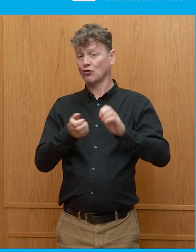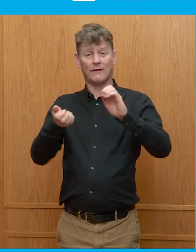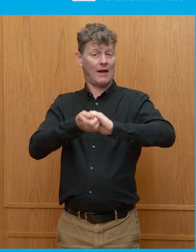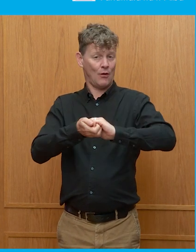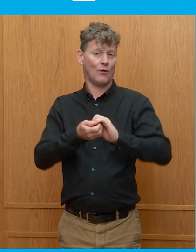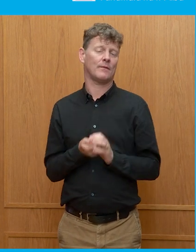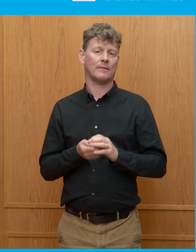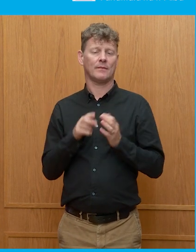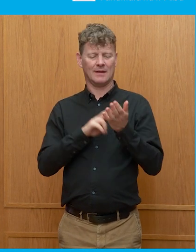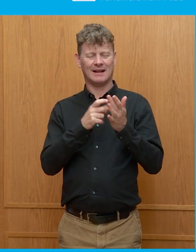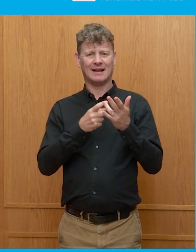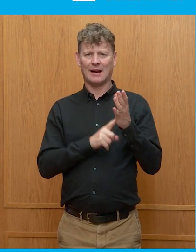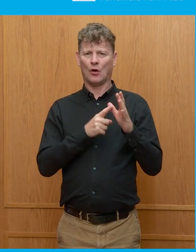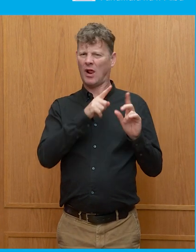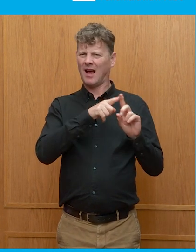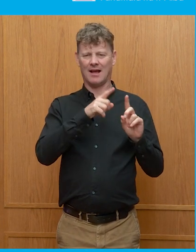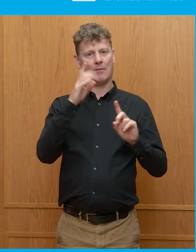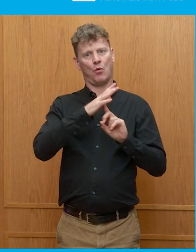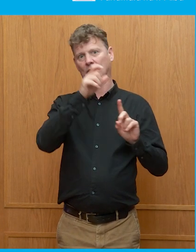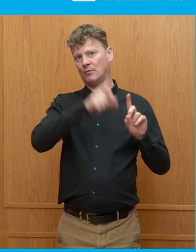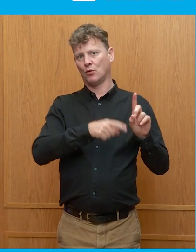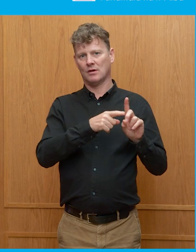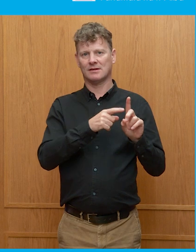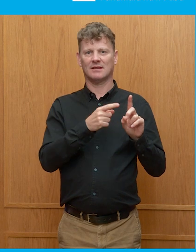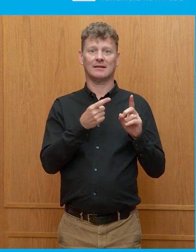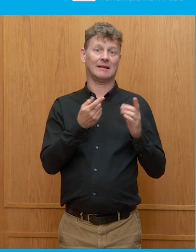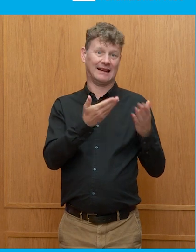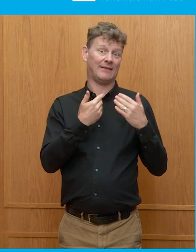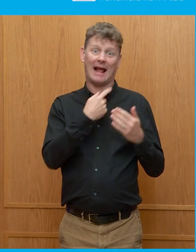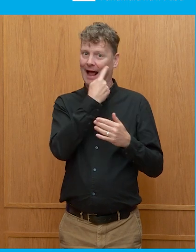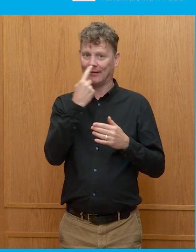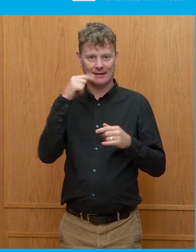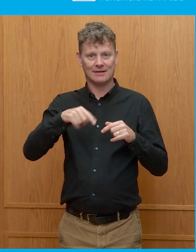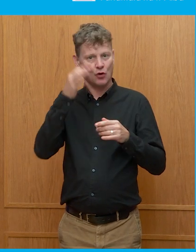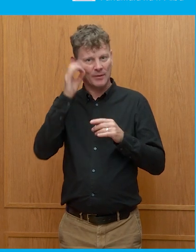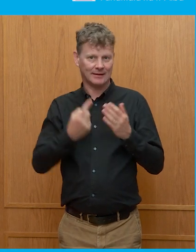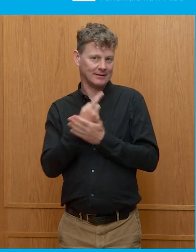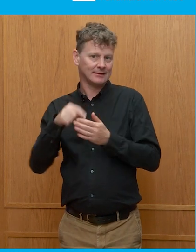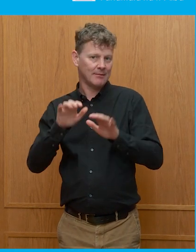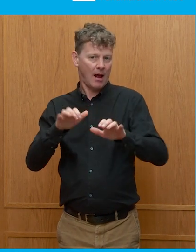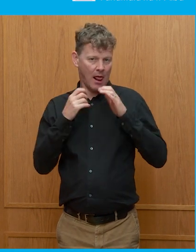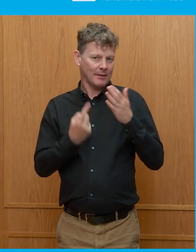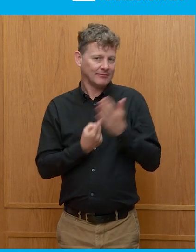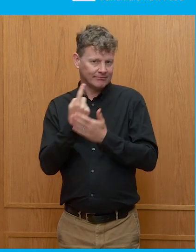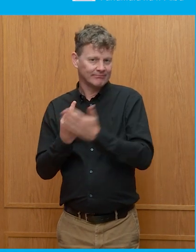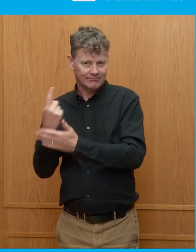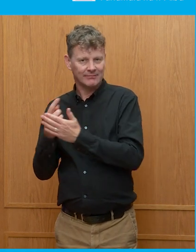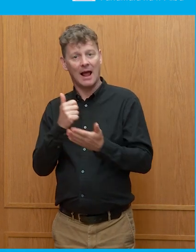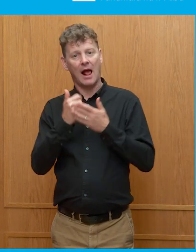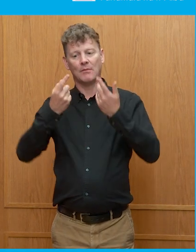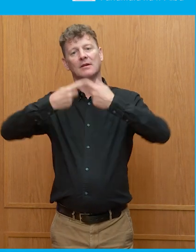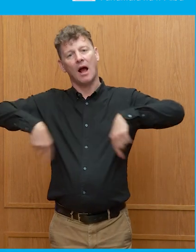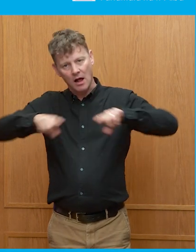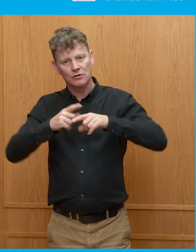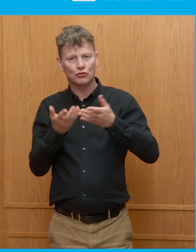of those very important people who gives evidence to the committees of this parliament from time to time and helps us come to